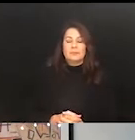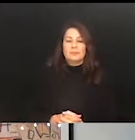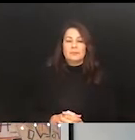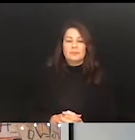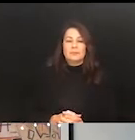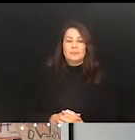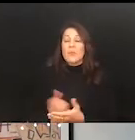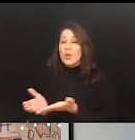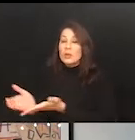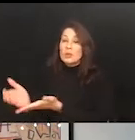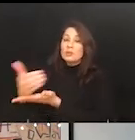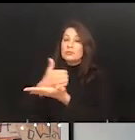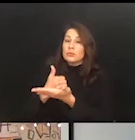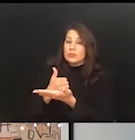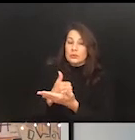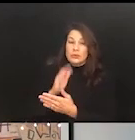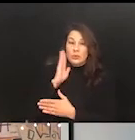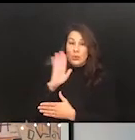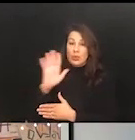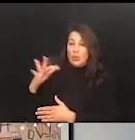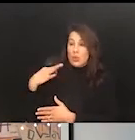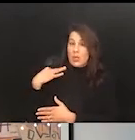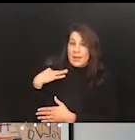candidate's profile match the data of past employees?